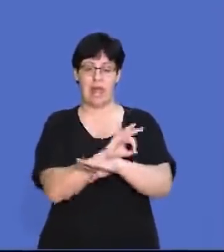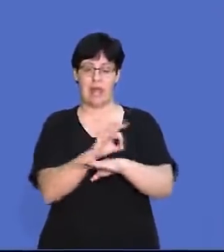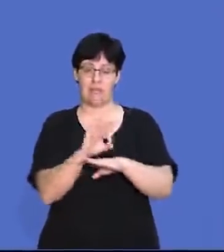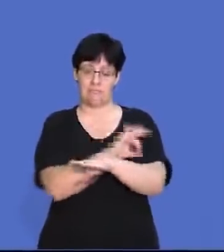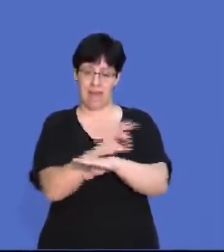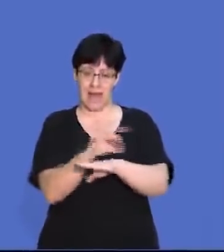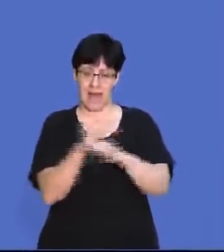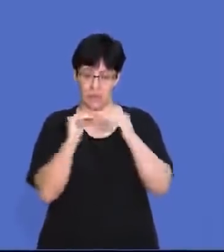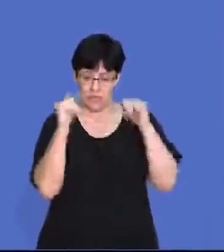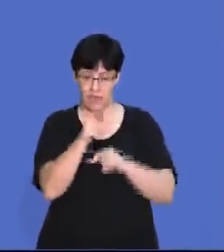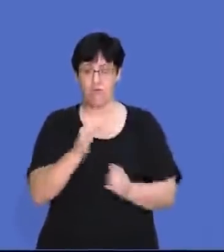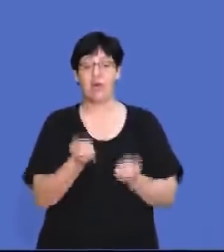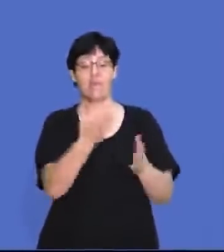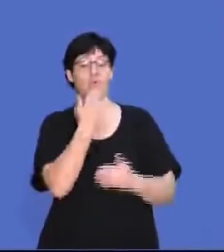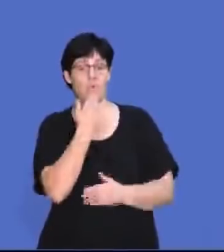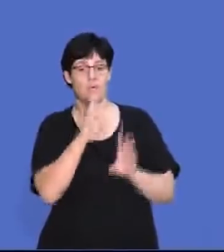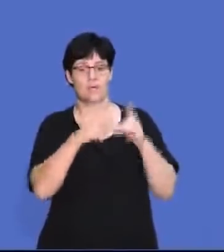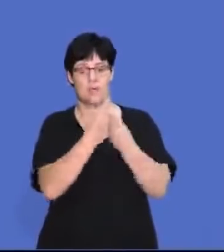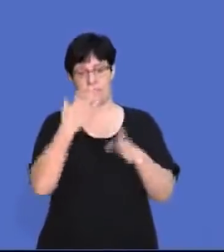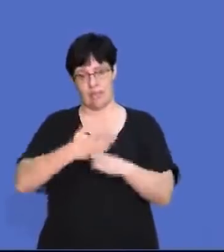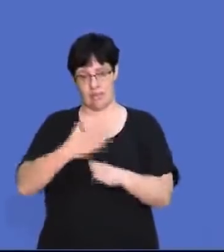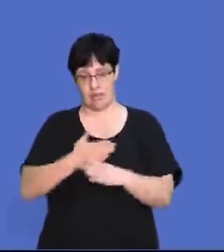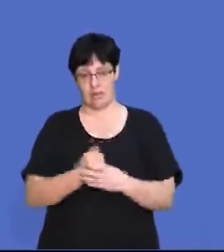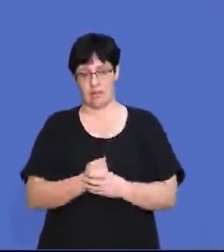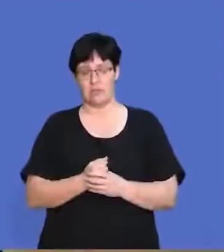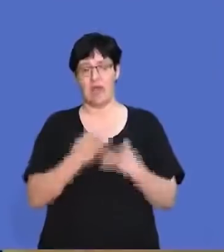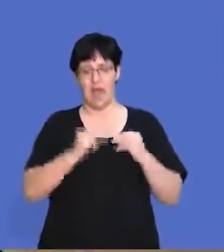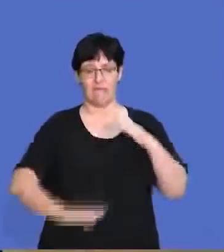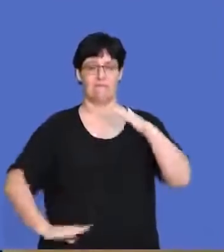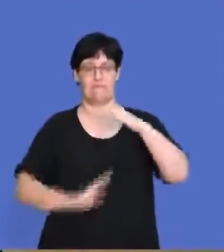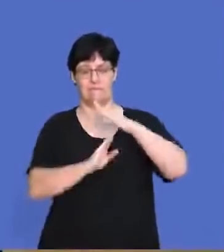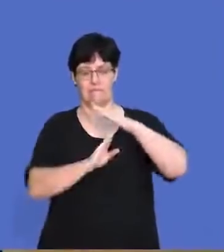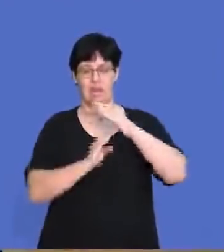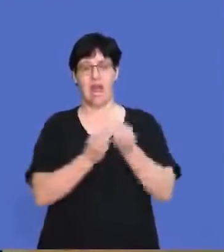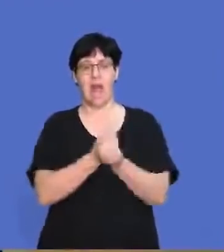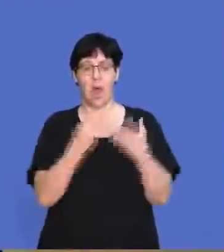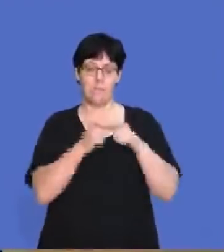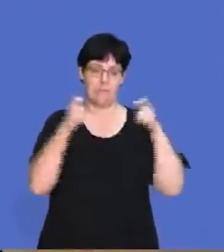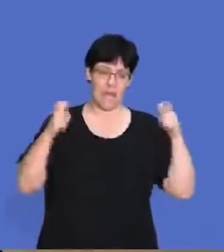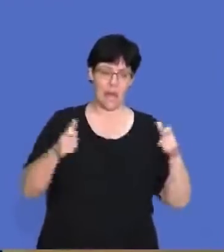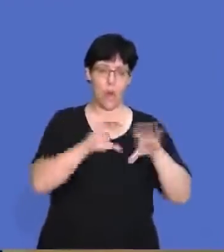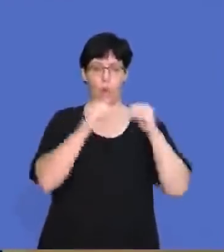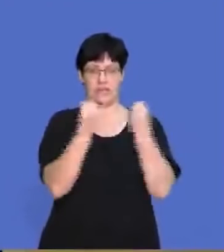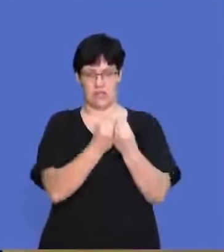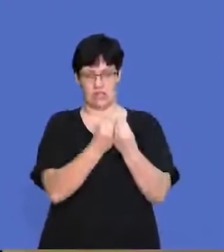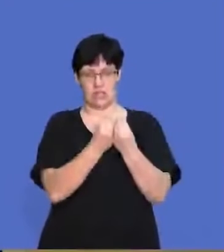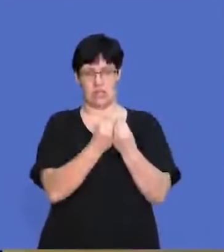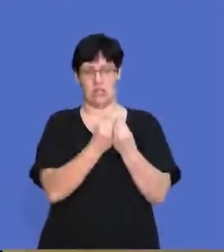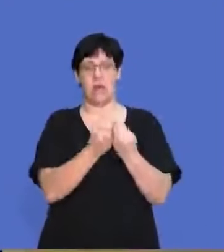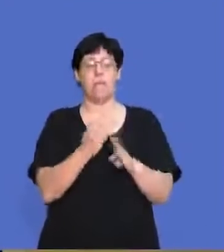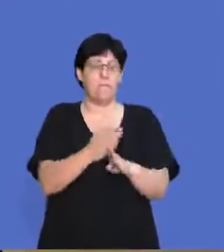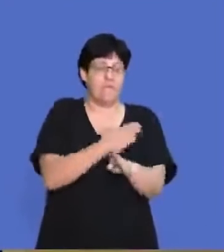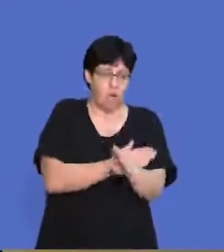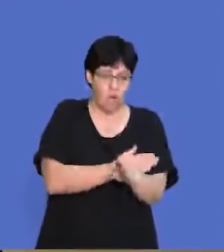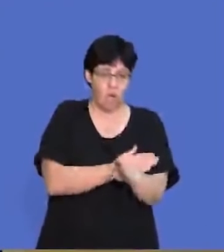employment equity plan to the Department of Labor, right? And there's a threshold in terms of how big your organization